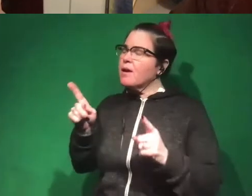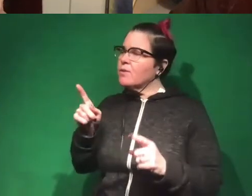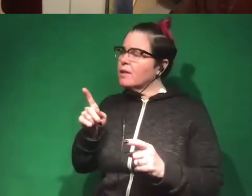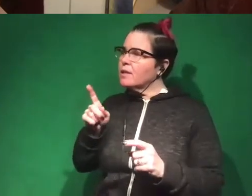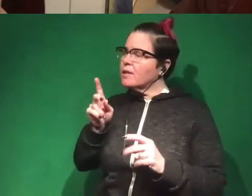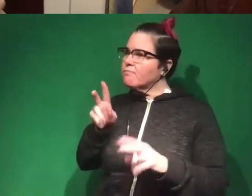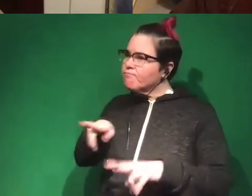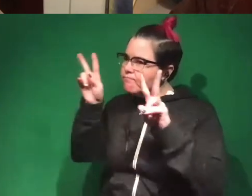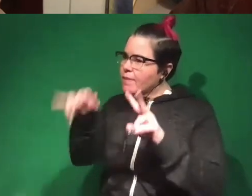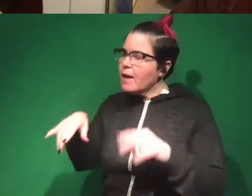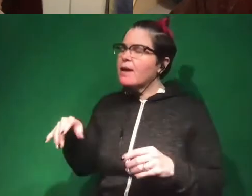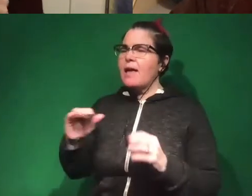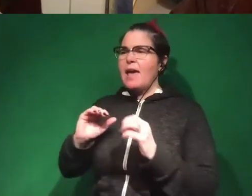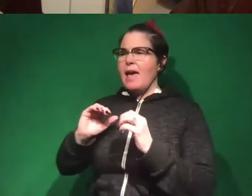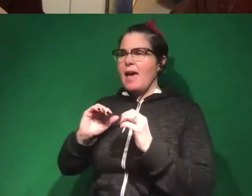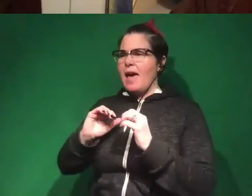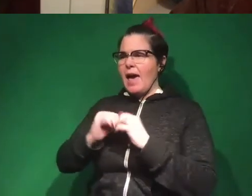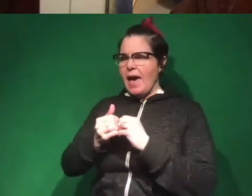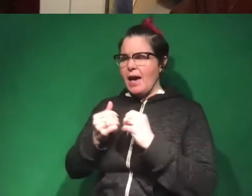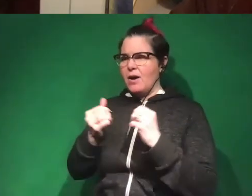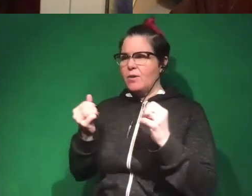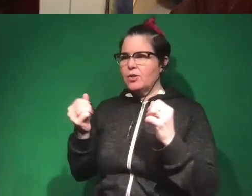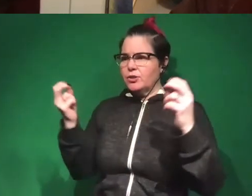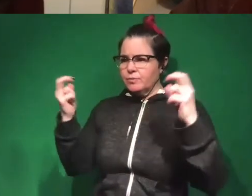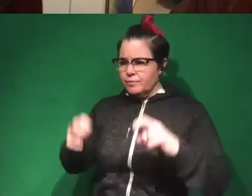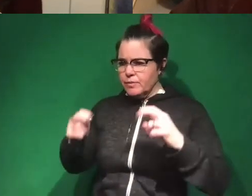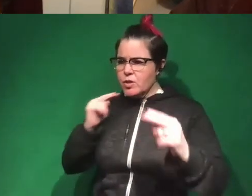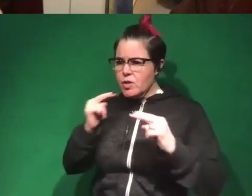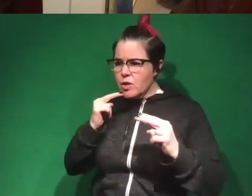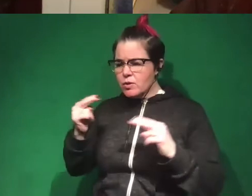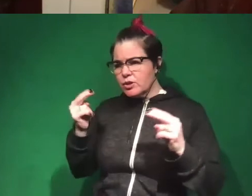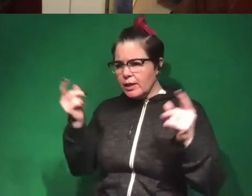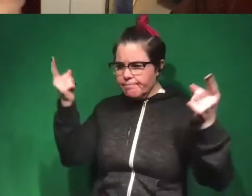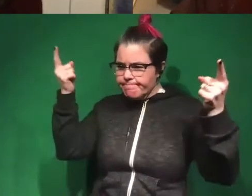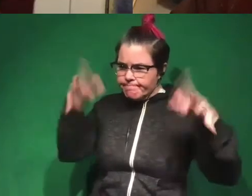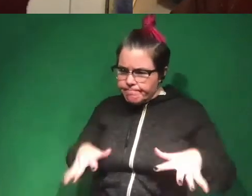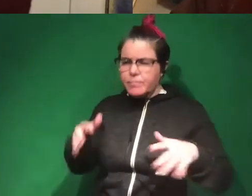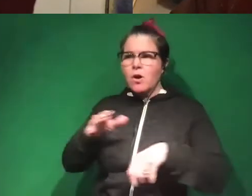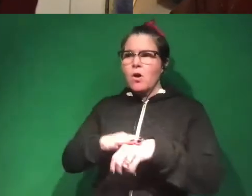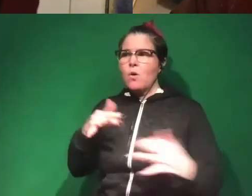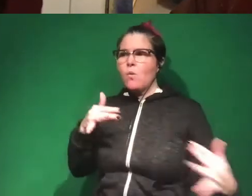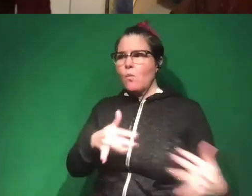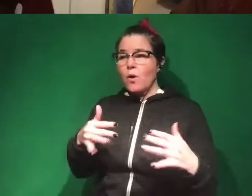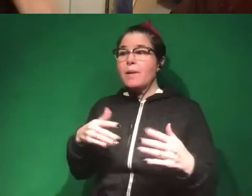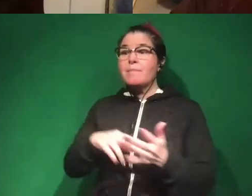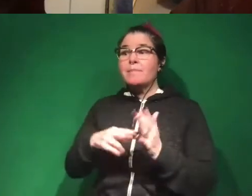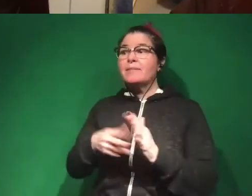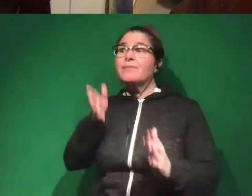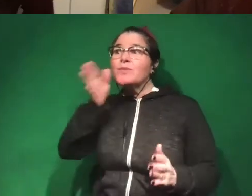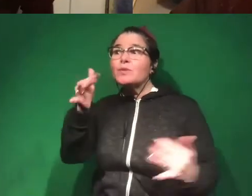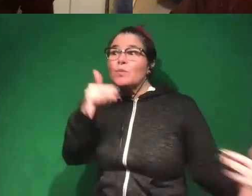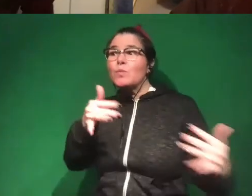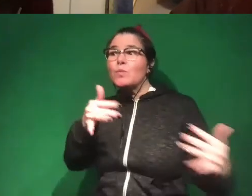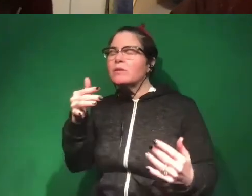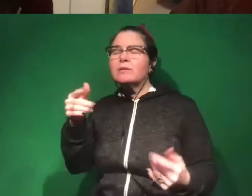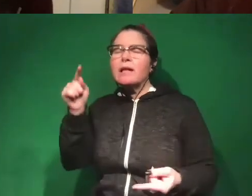which is how do you come to a negotiated settlement on a war that makes it less likely for another war to break out? I mean, you think about